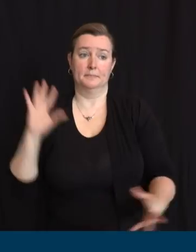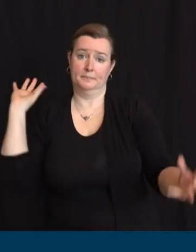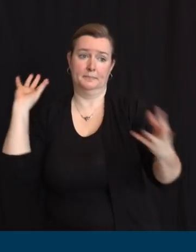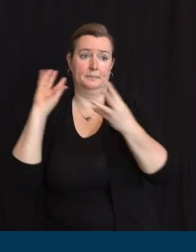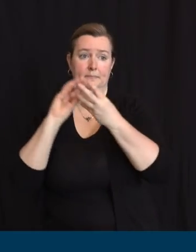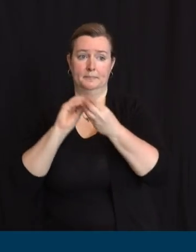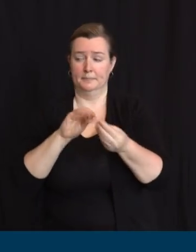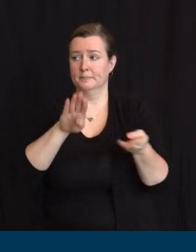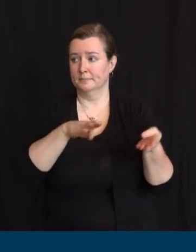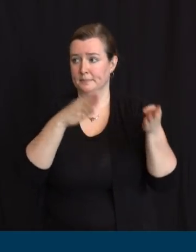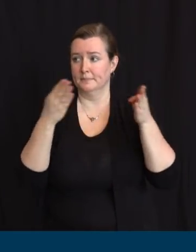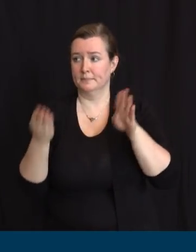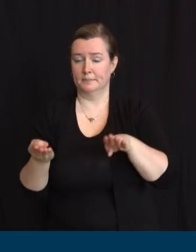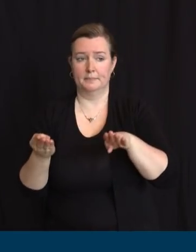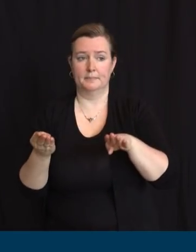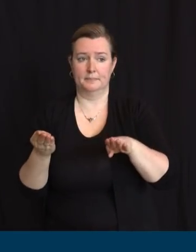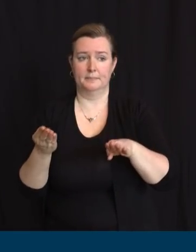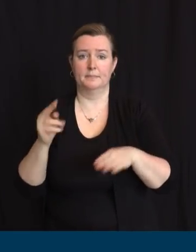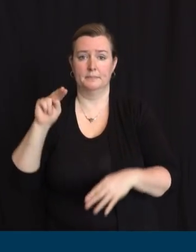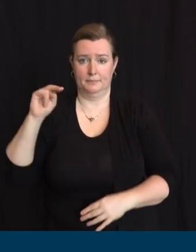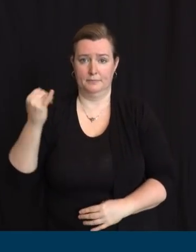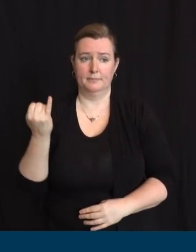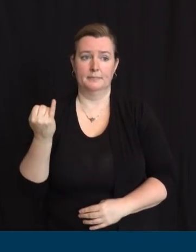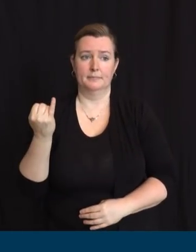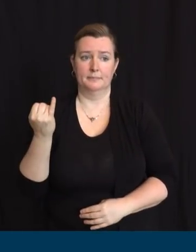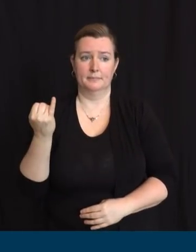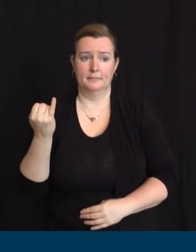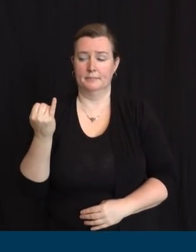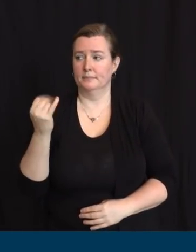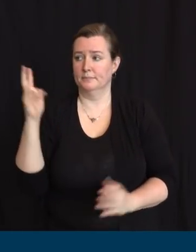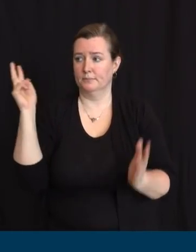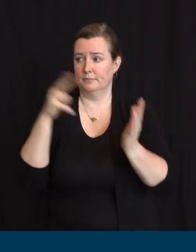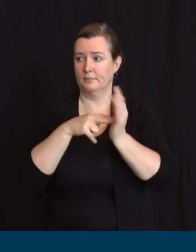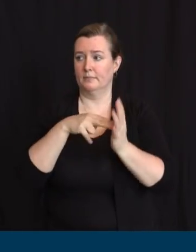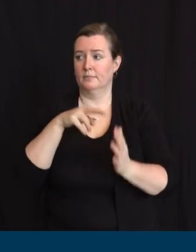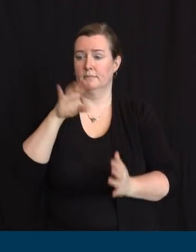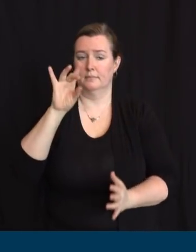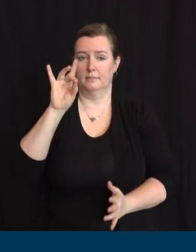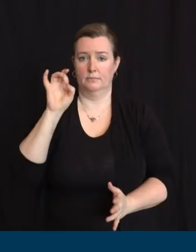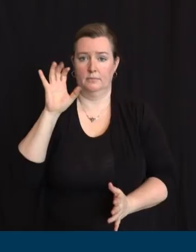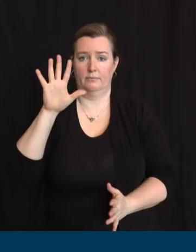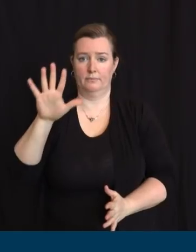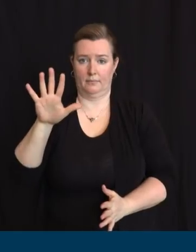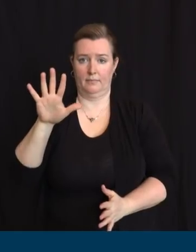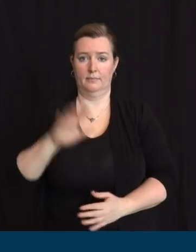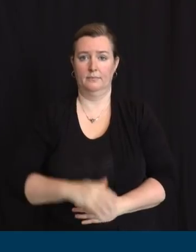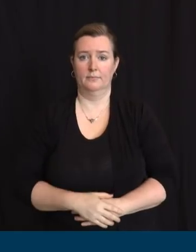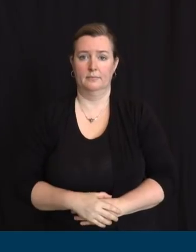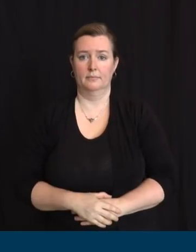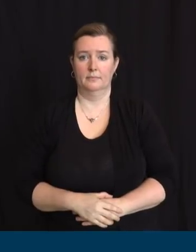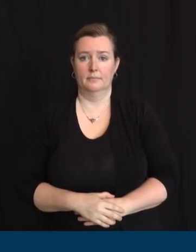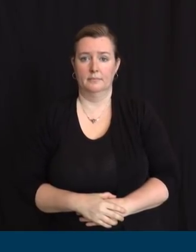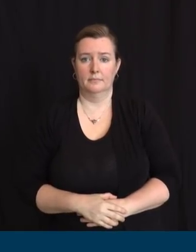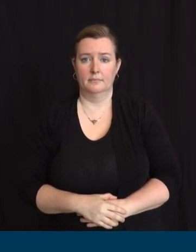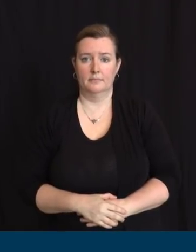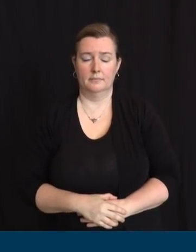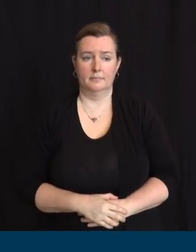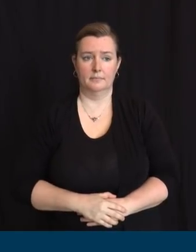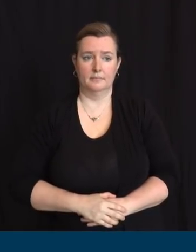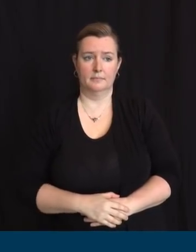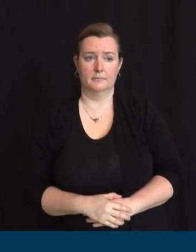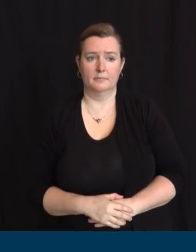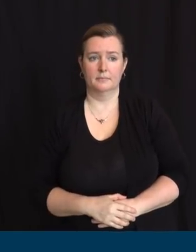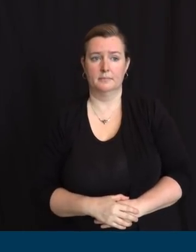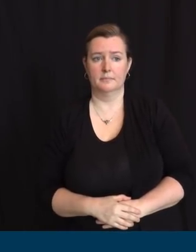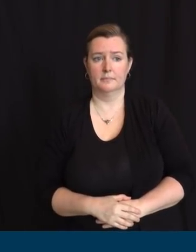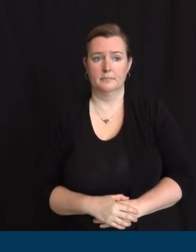pandemic on our state in terms of loss of life is now 2,805 lost